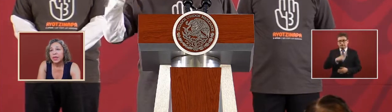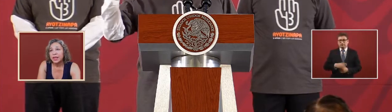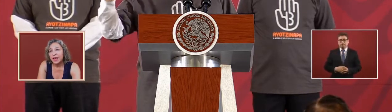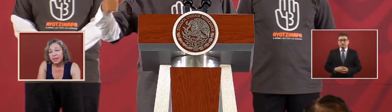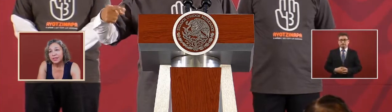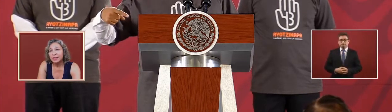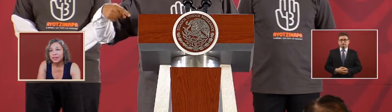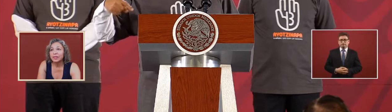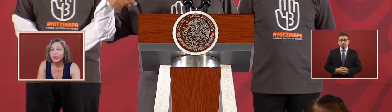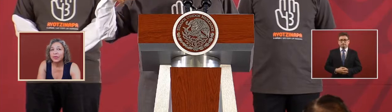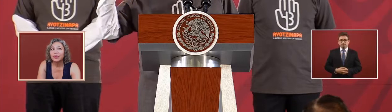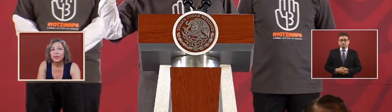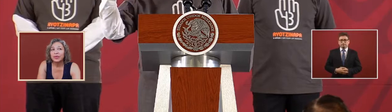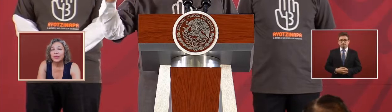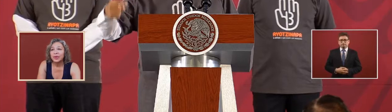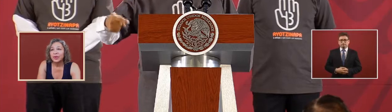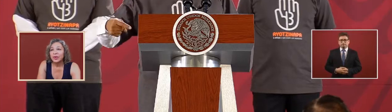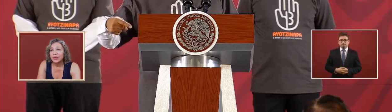yes